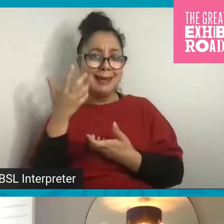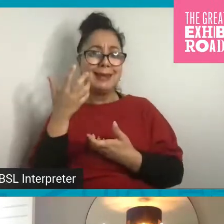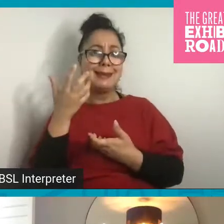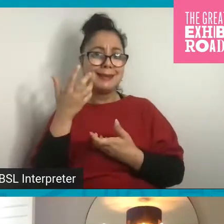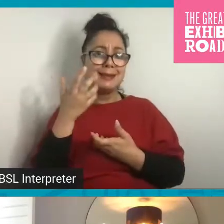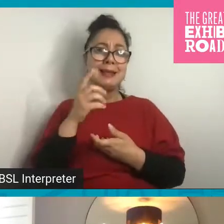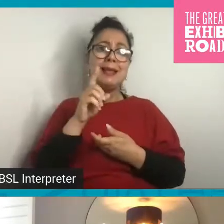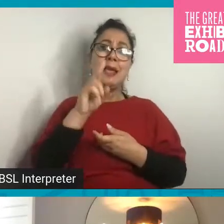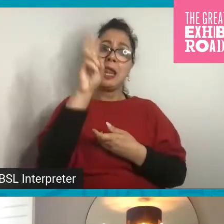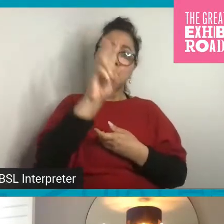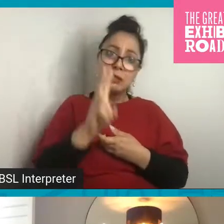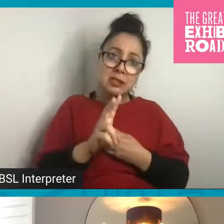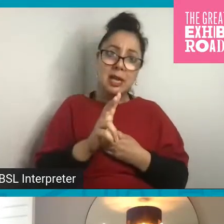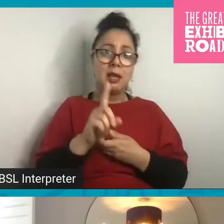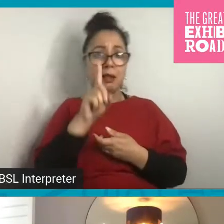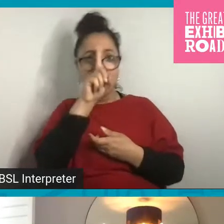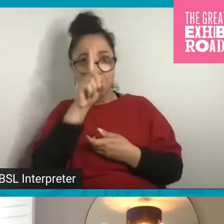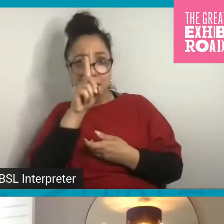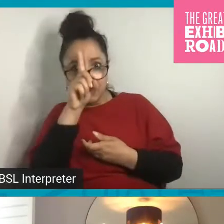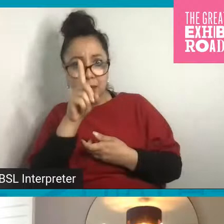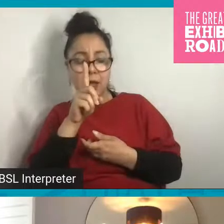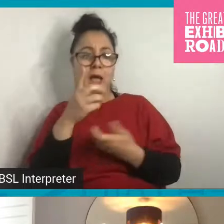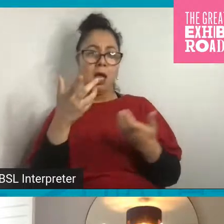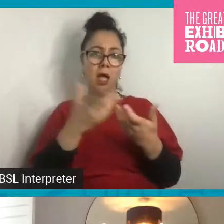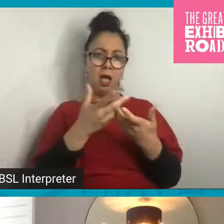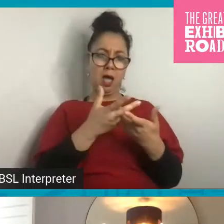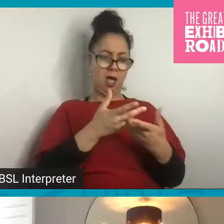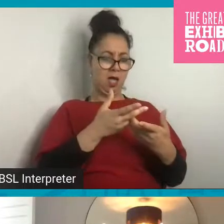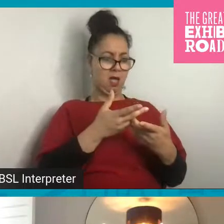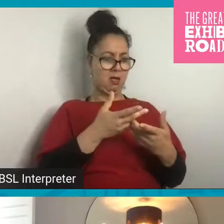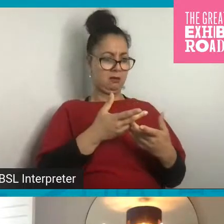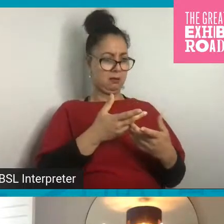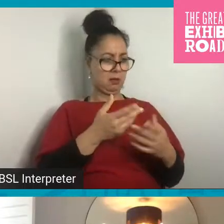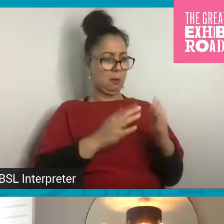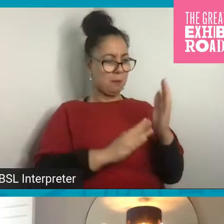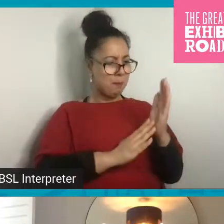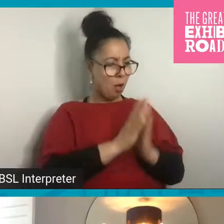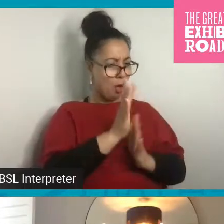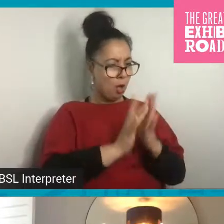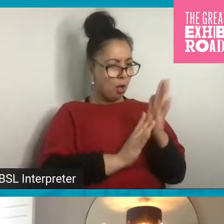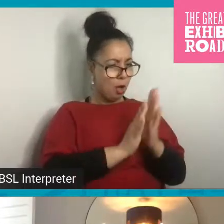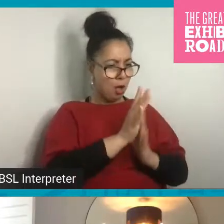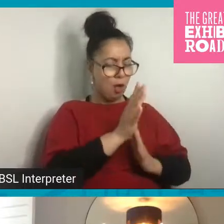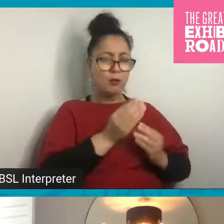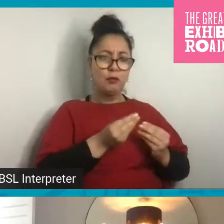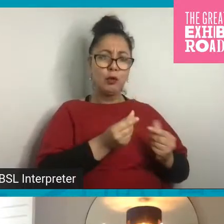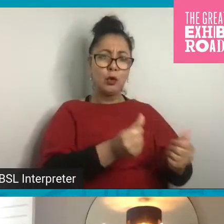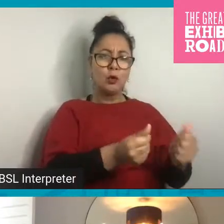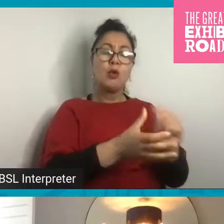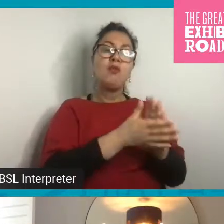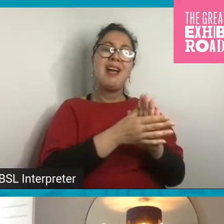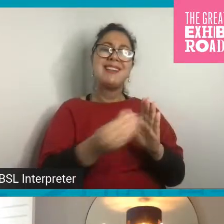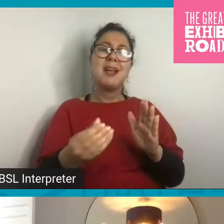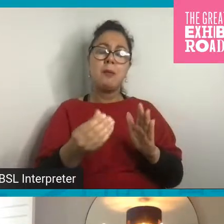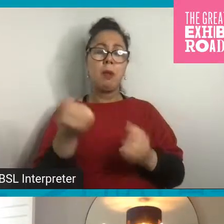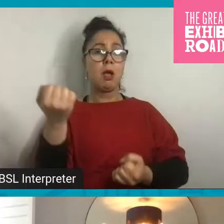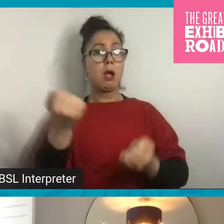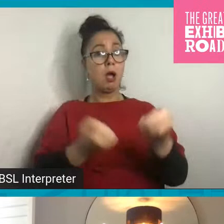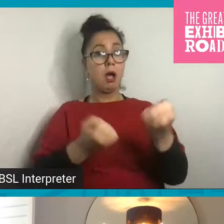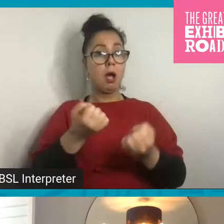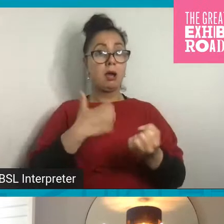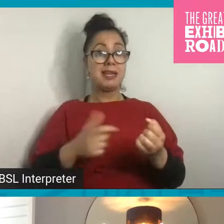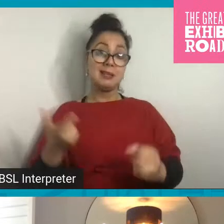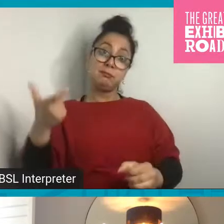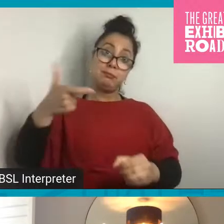this is usually done by burning the fuel. For example, cars need petrol to